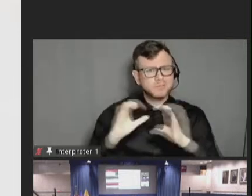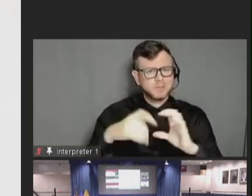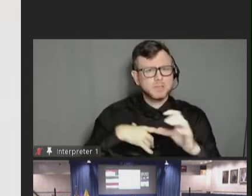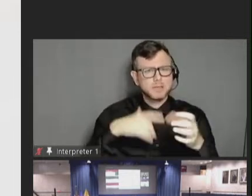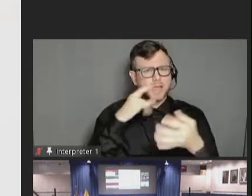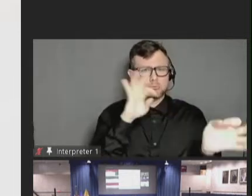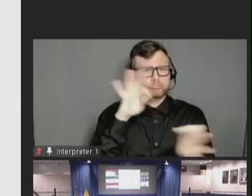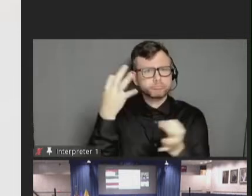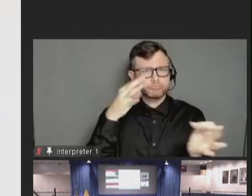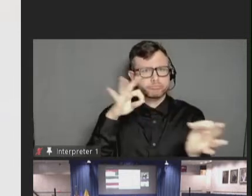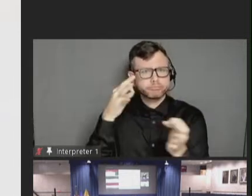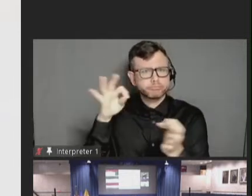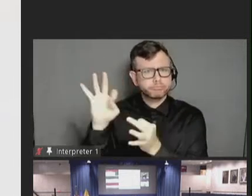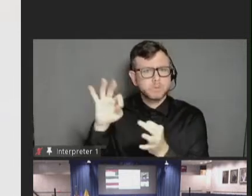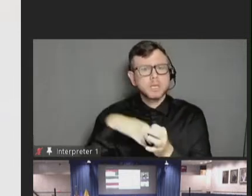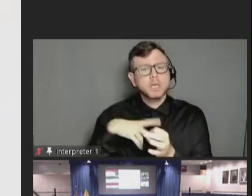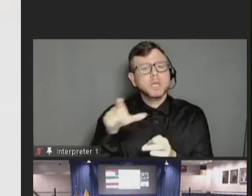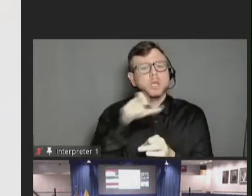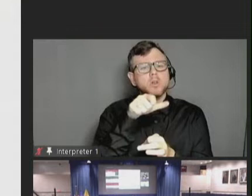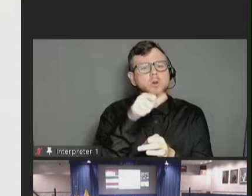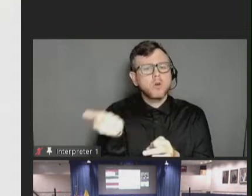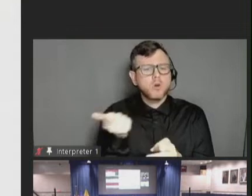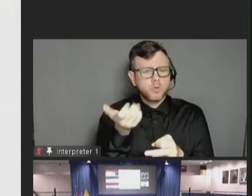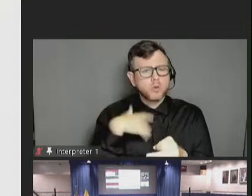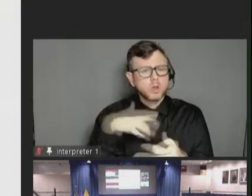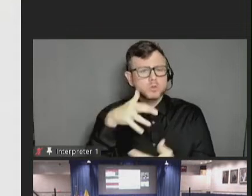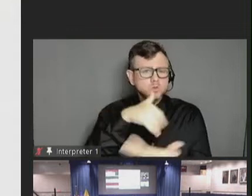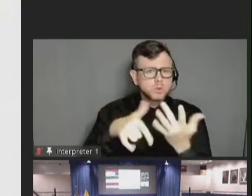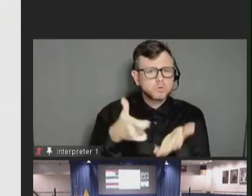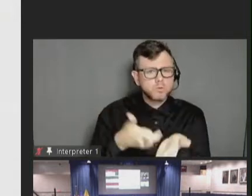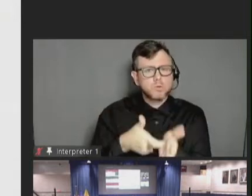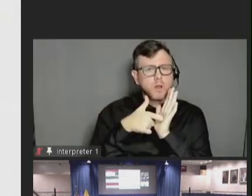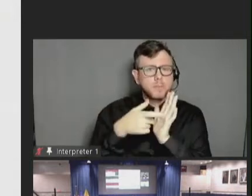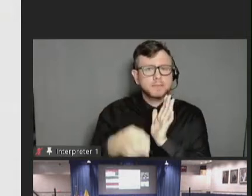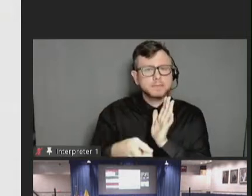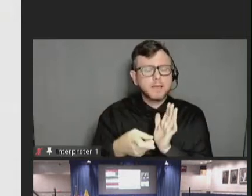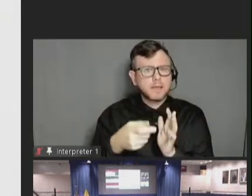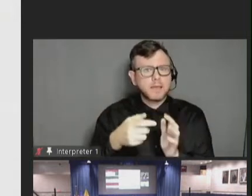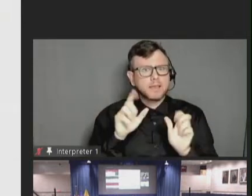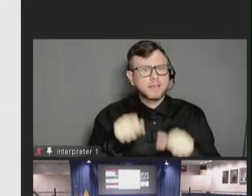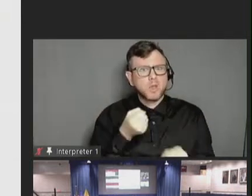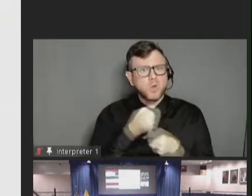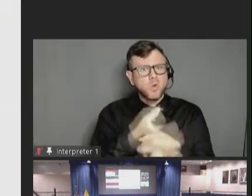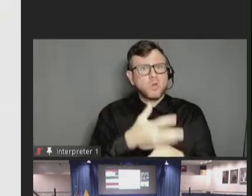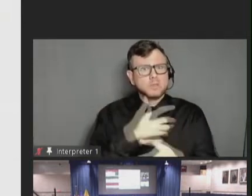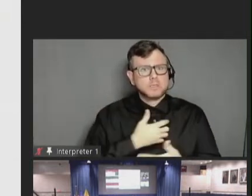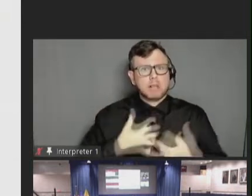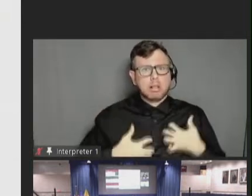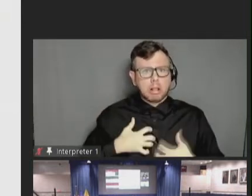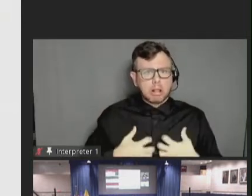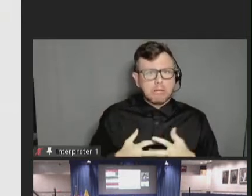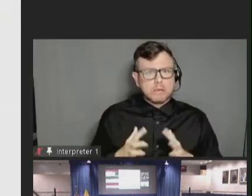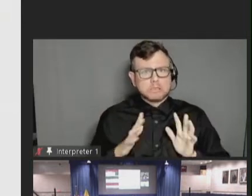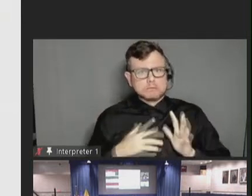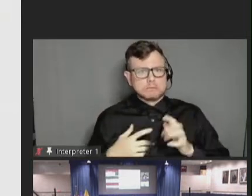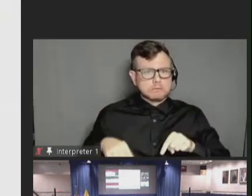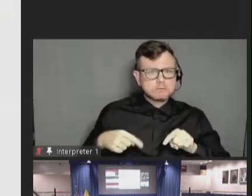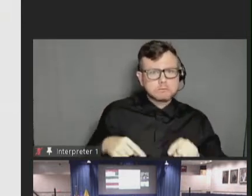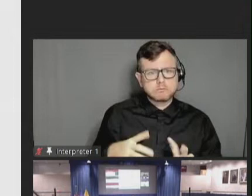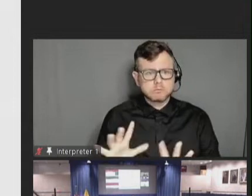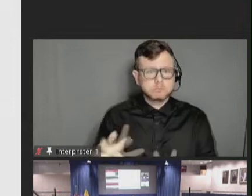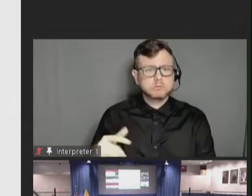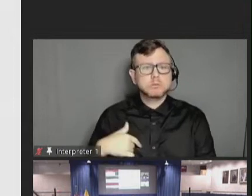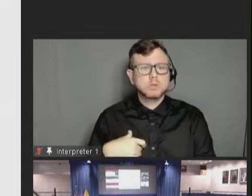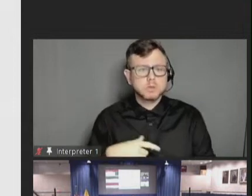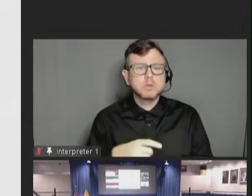is anxiety-producing. Instead of saying, how's your day, we can equip providers with a patient's favorite subject or passion,